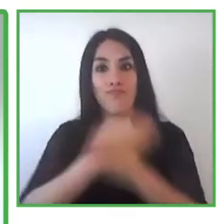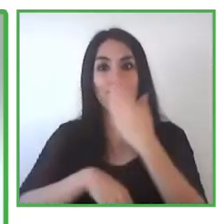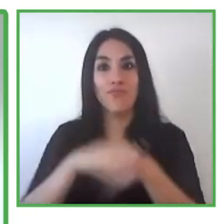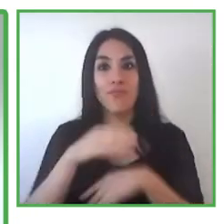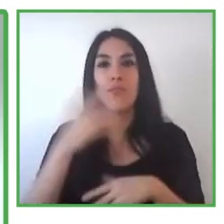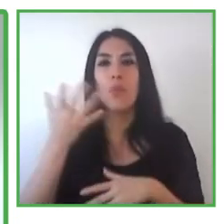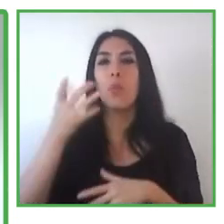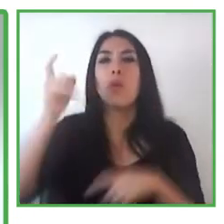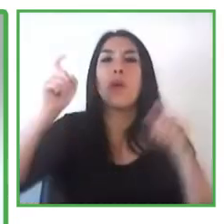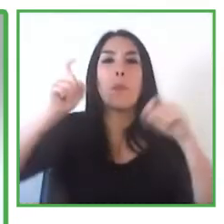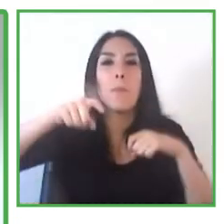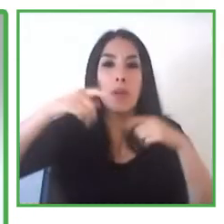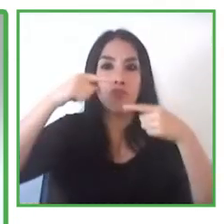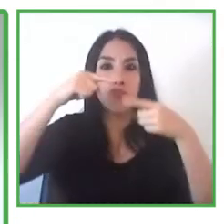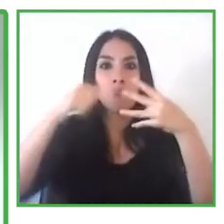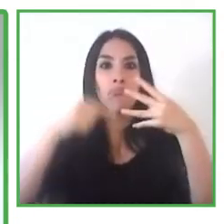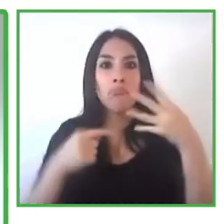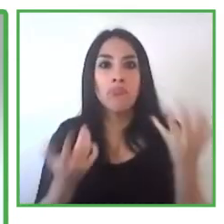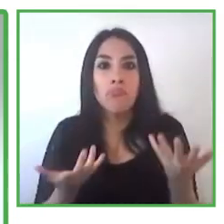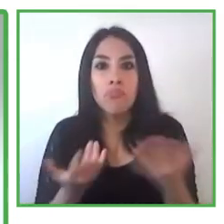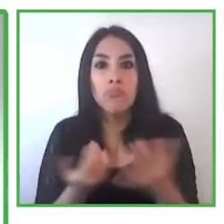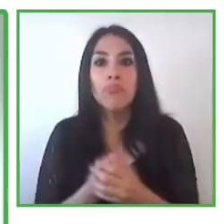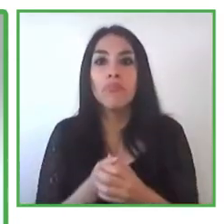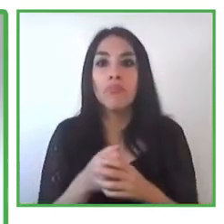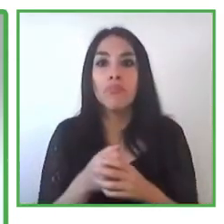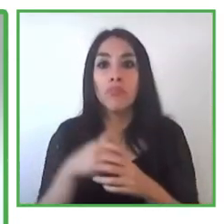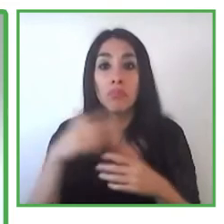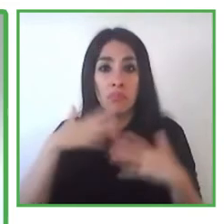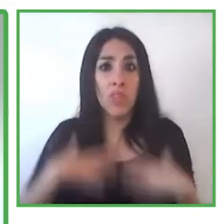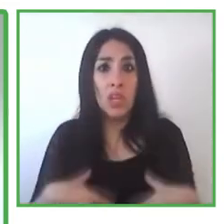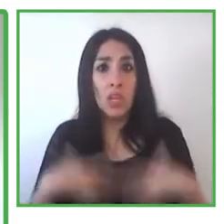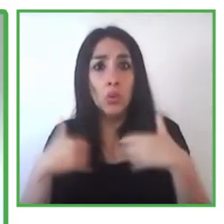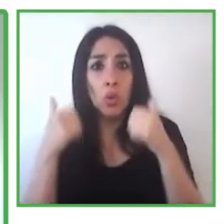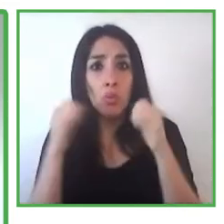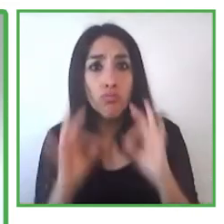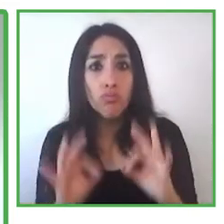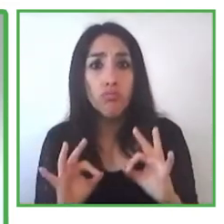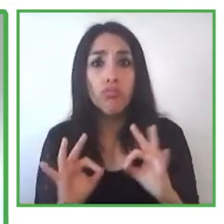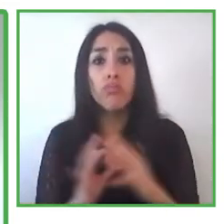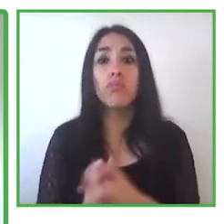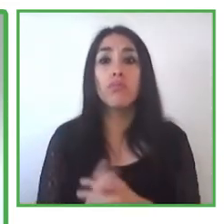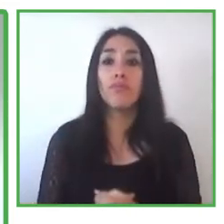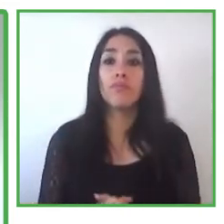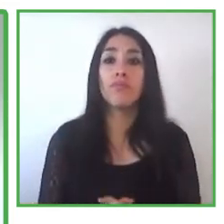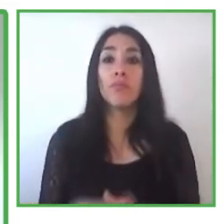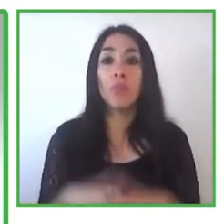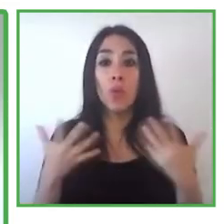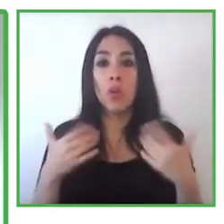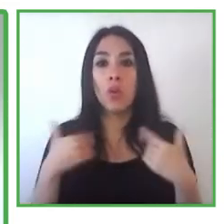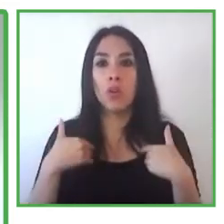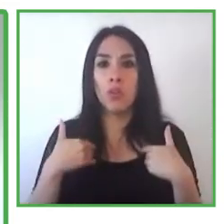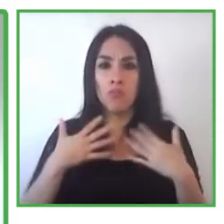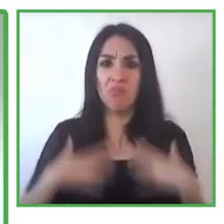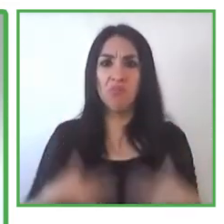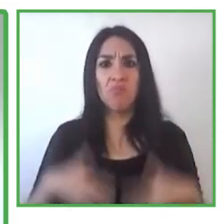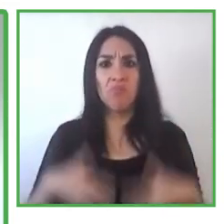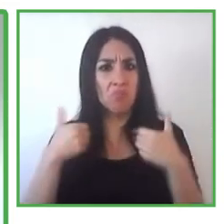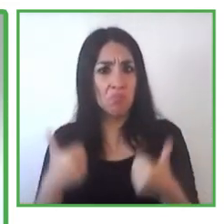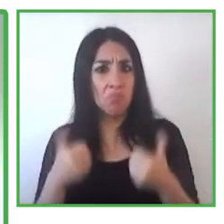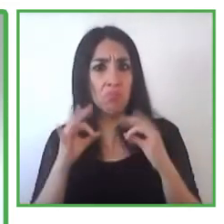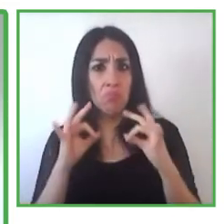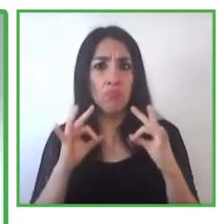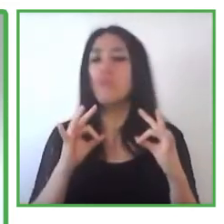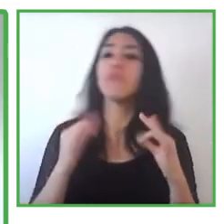basis specific basis for them developing to evolution the full potential